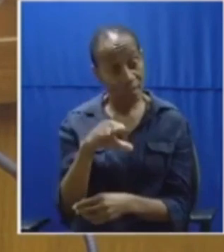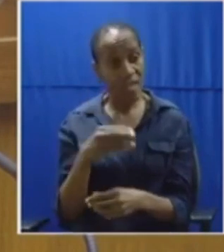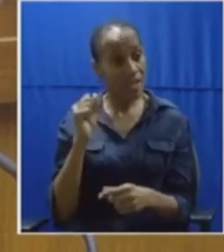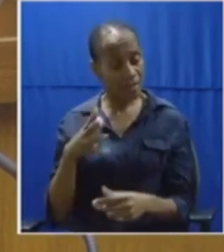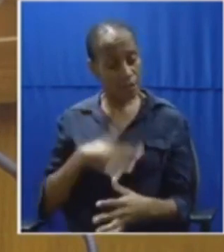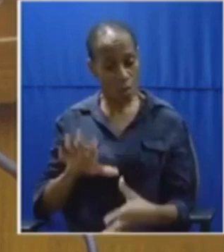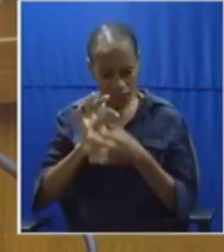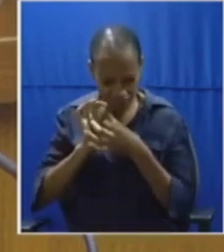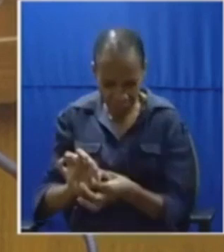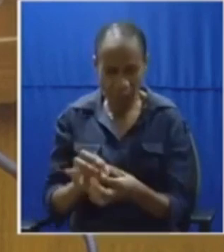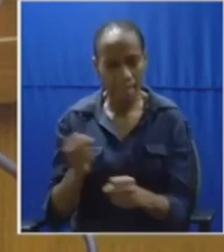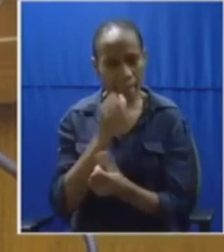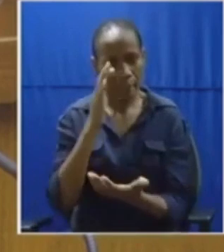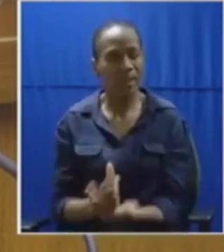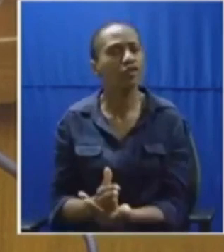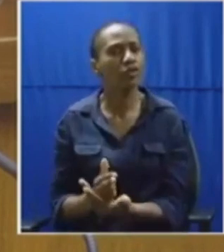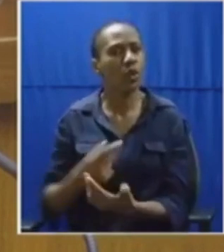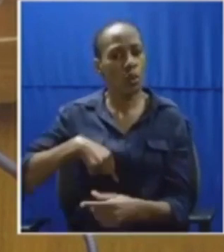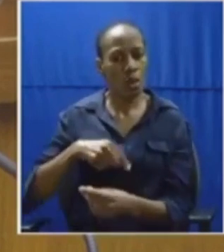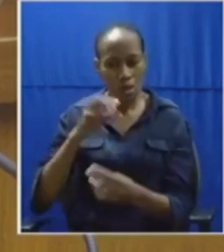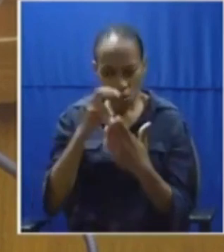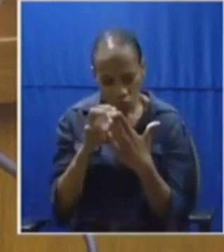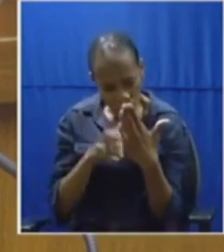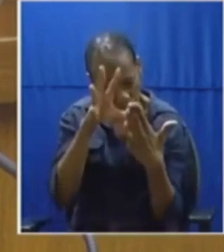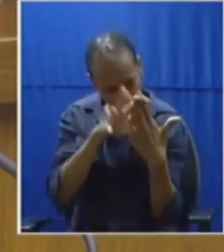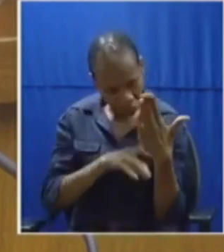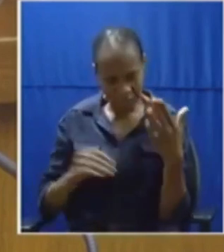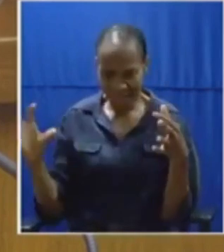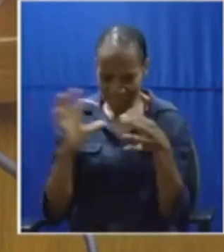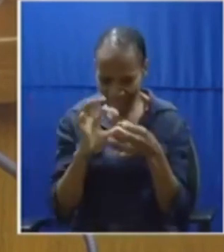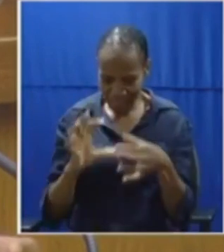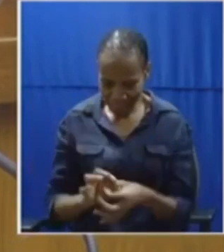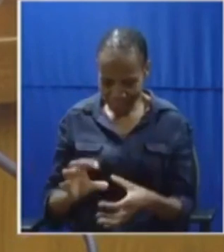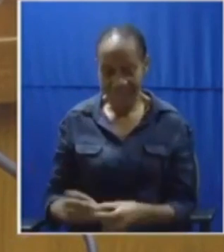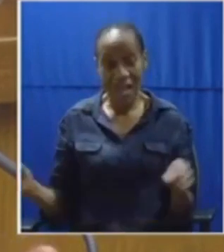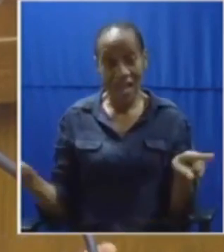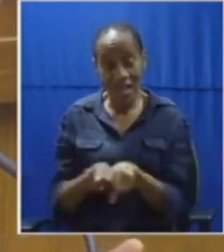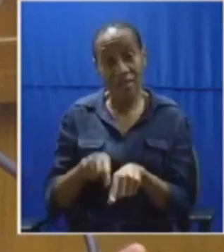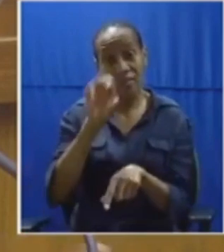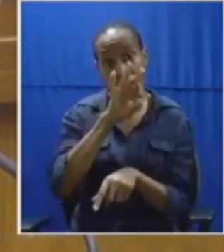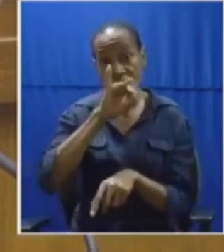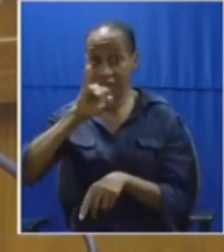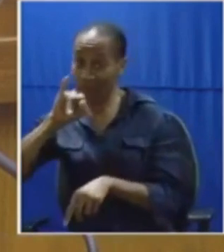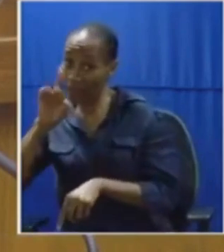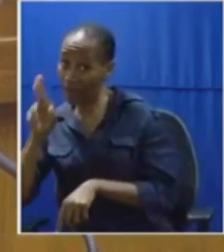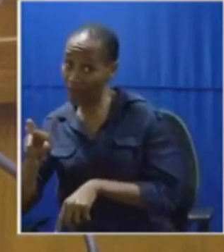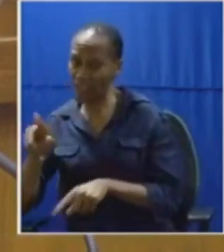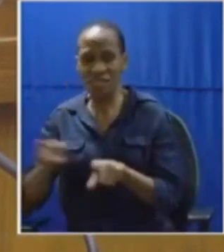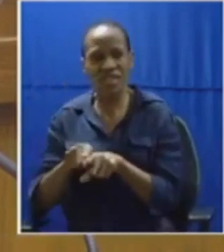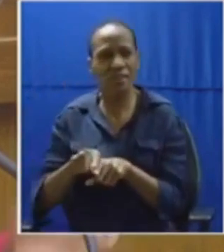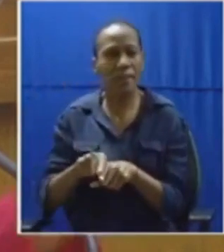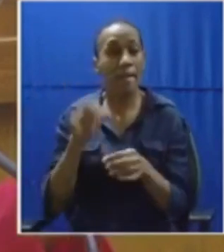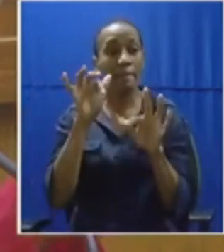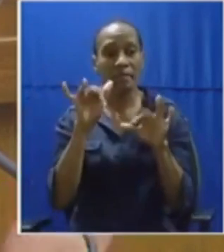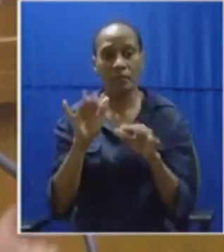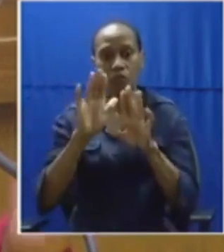to make sure that we meet the requirements of fourth industrial revolution like the commitment of giving people tablets